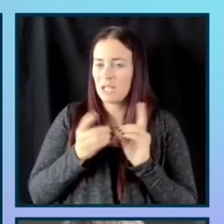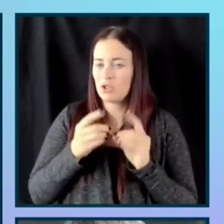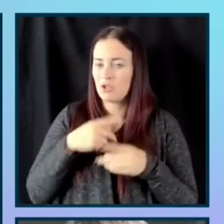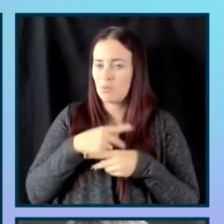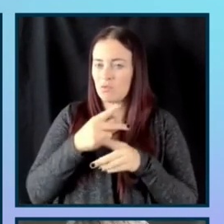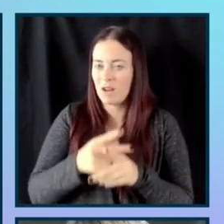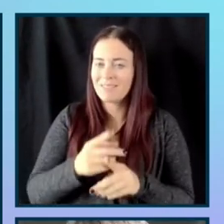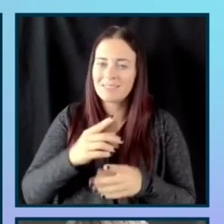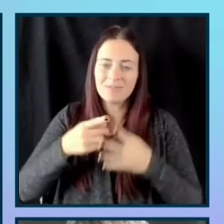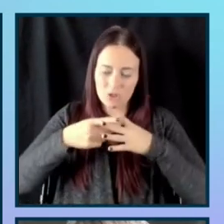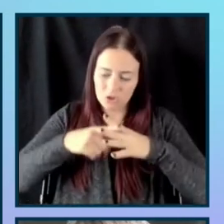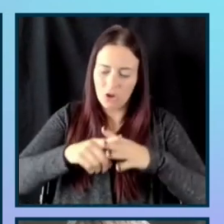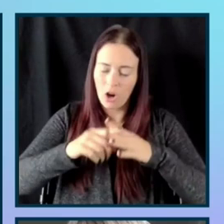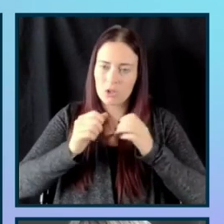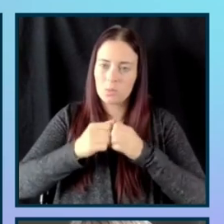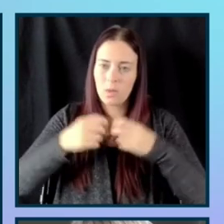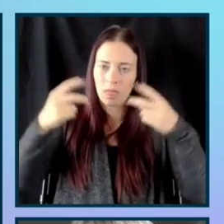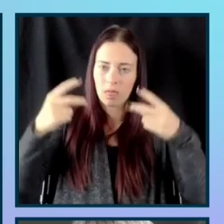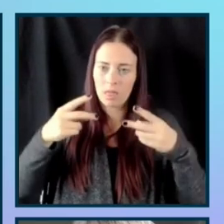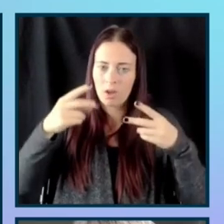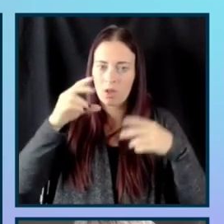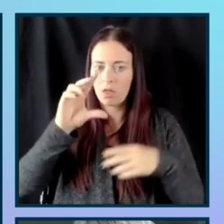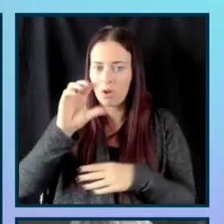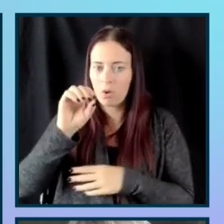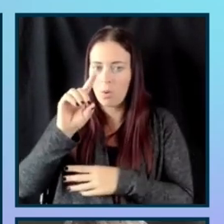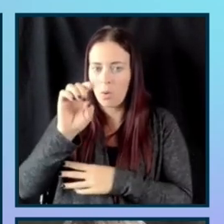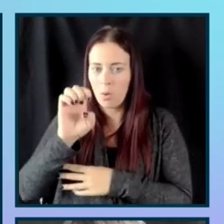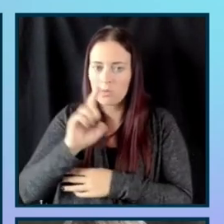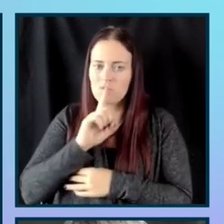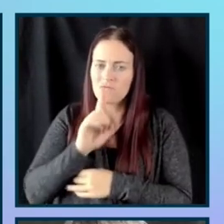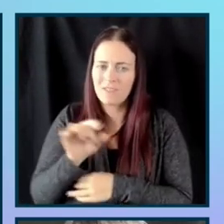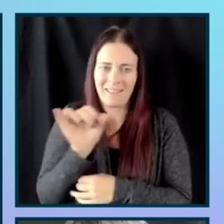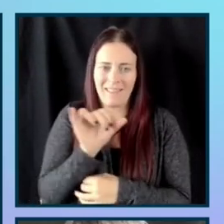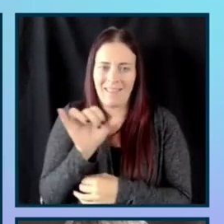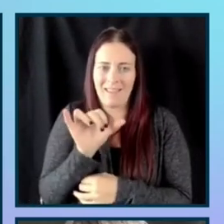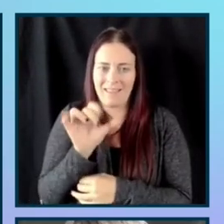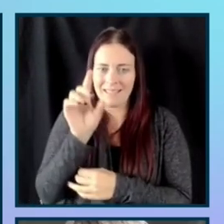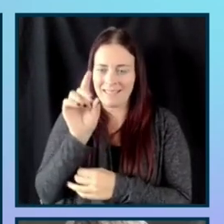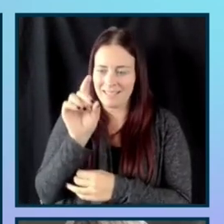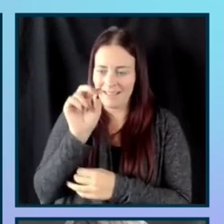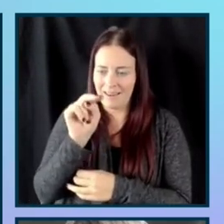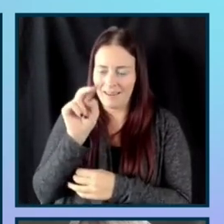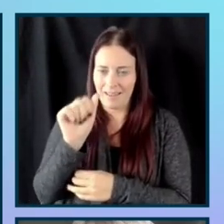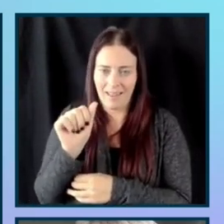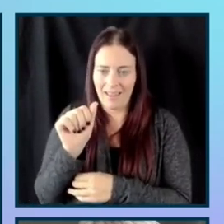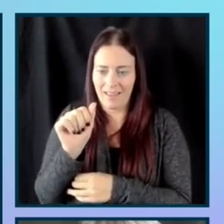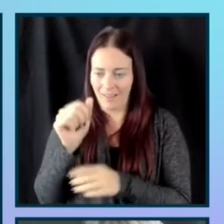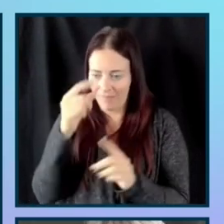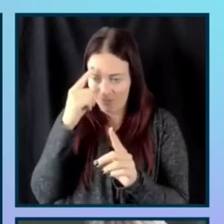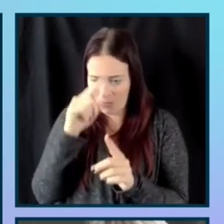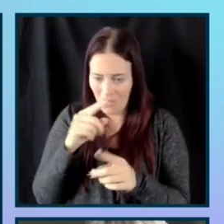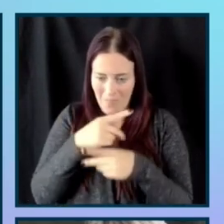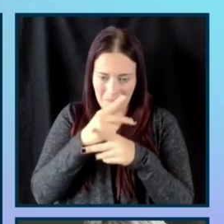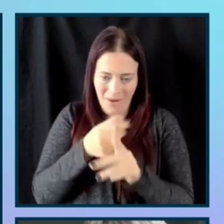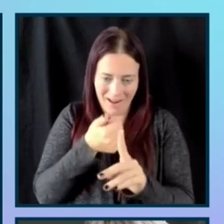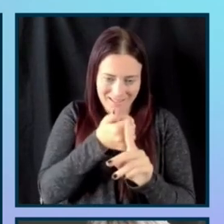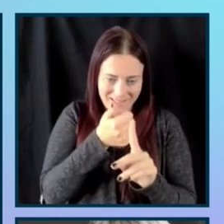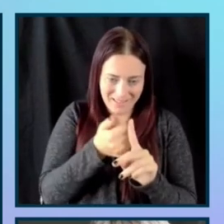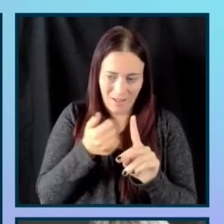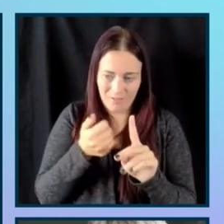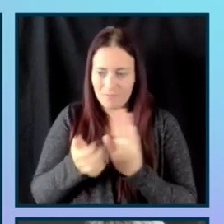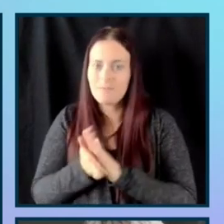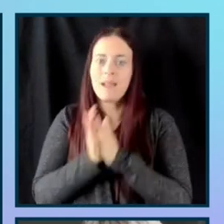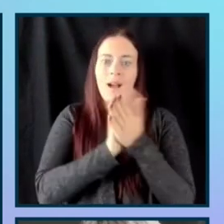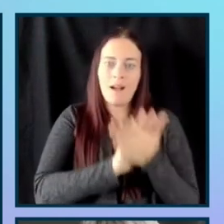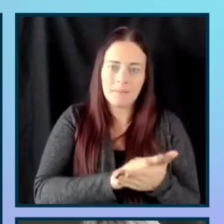code. The code is really like the DNA. Um, it is what will allow that product to be accessible to folks.